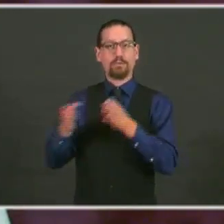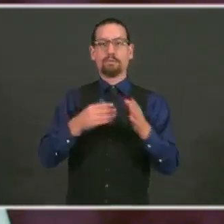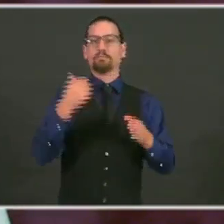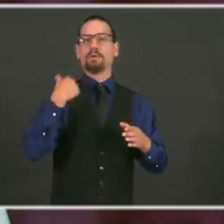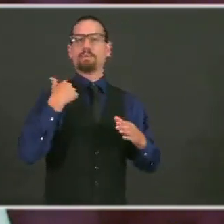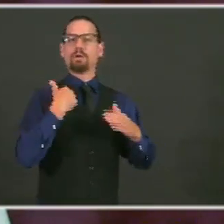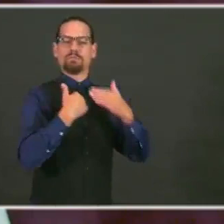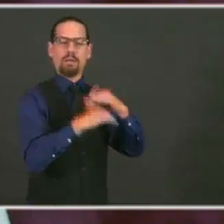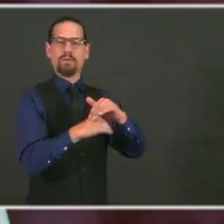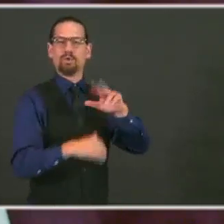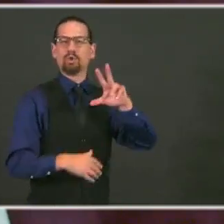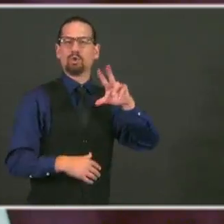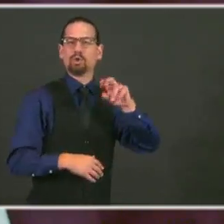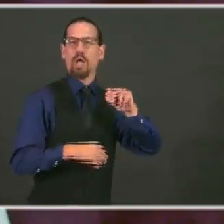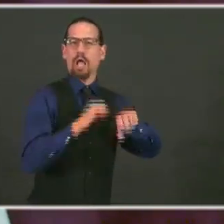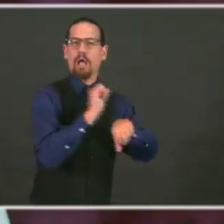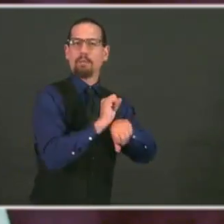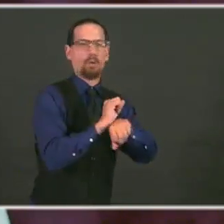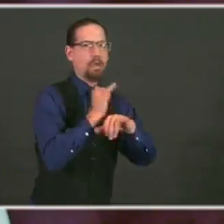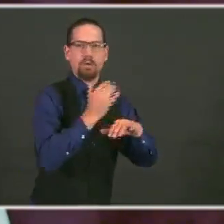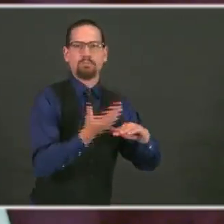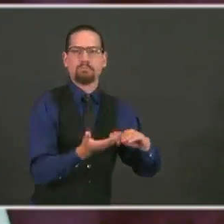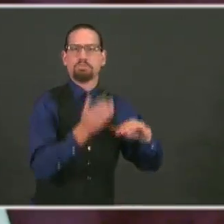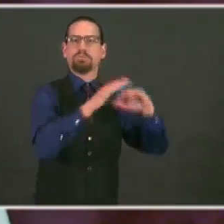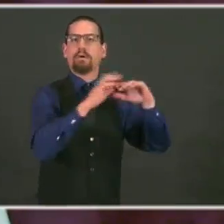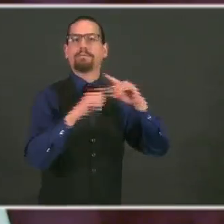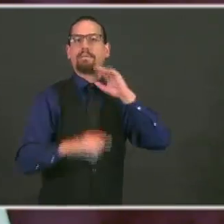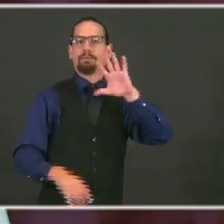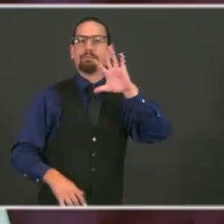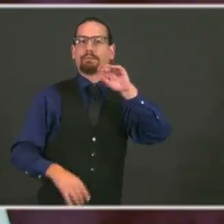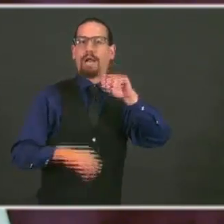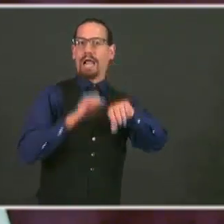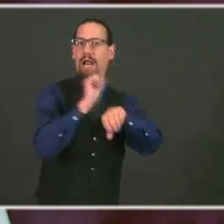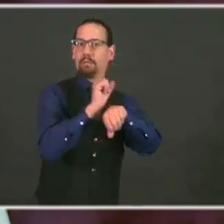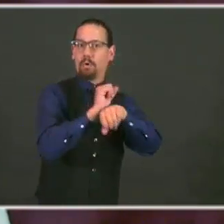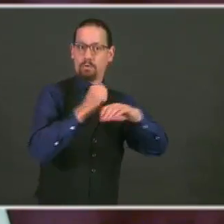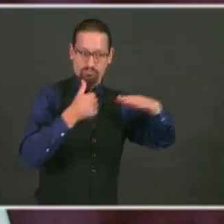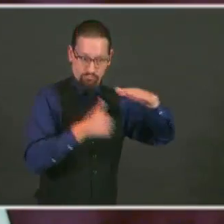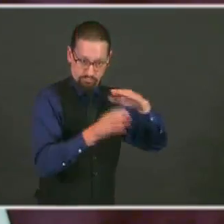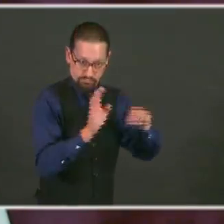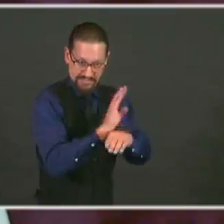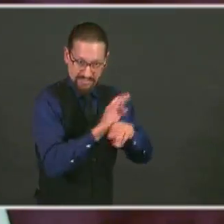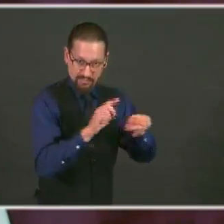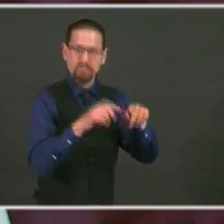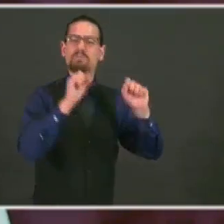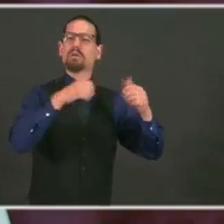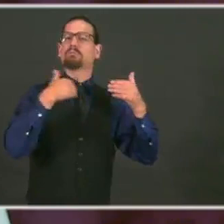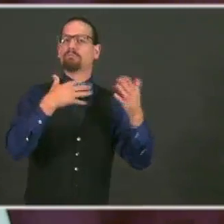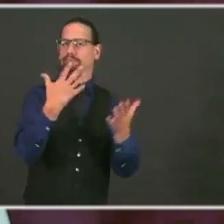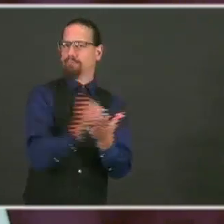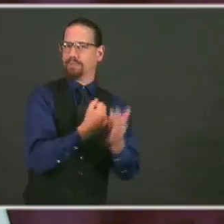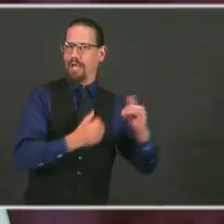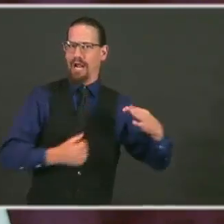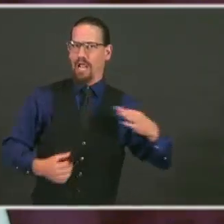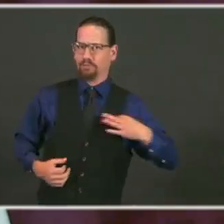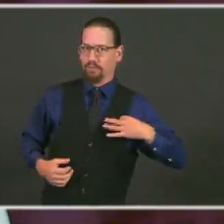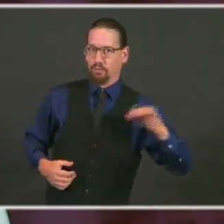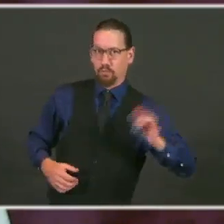of you can apply for Restore RI, and all of this information is available on the Commerce website.